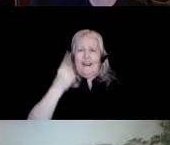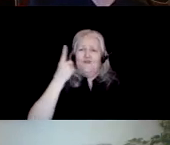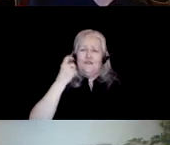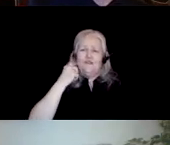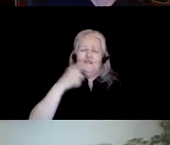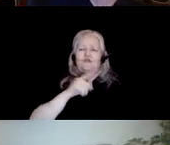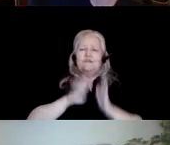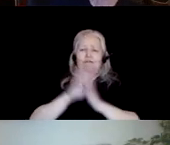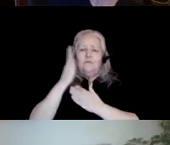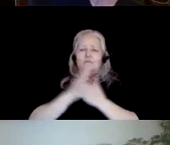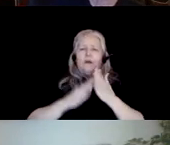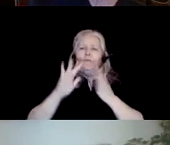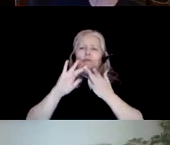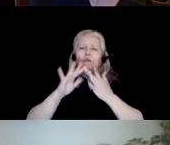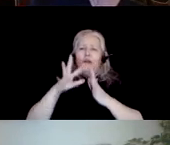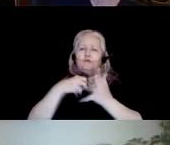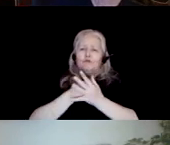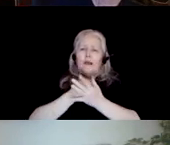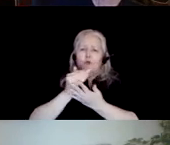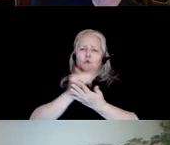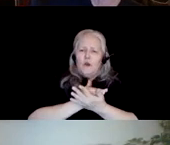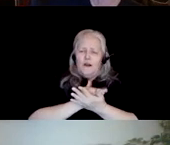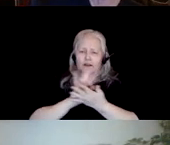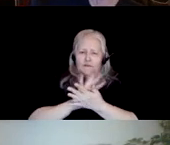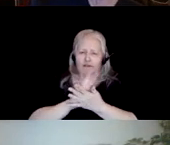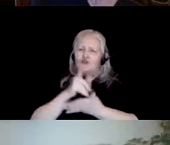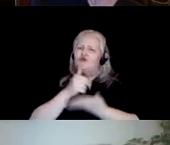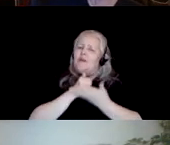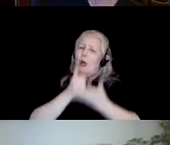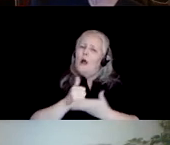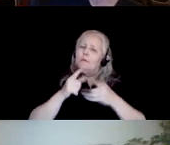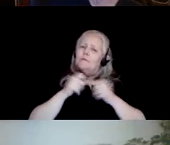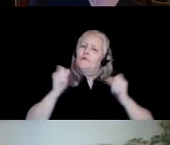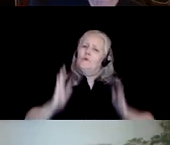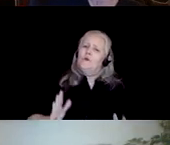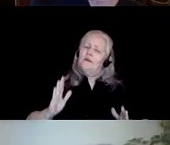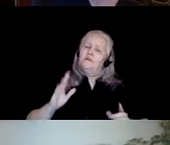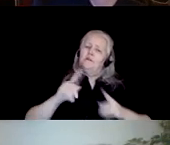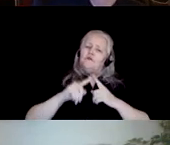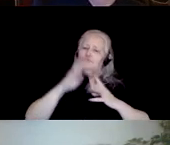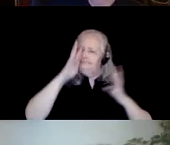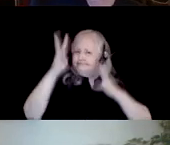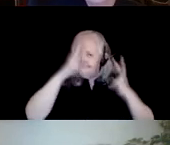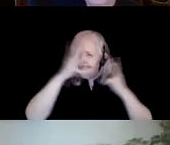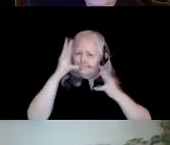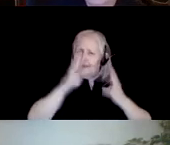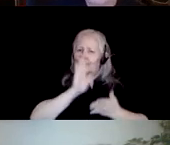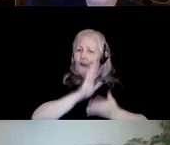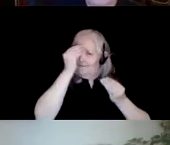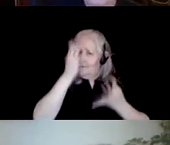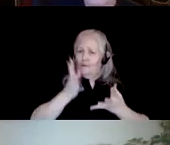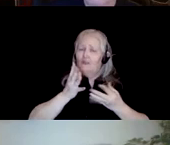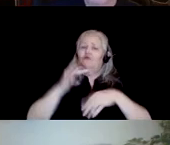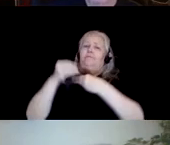videos, complements her work to train and empower linguists to create material for the public, including guides